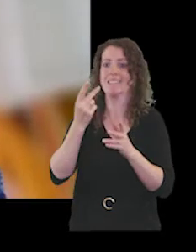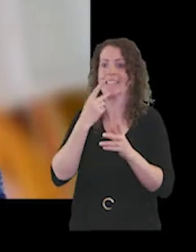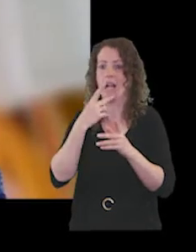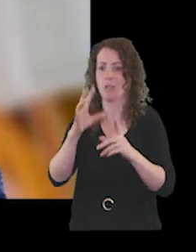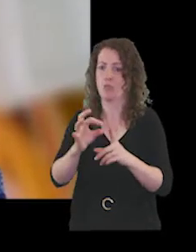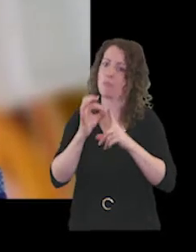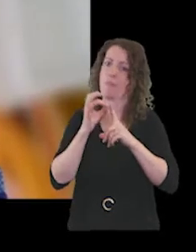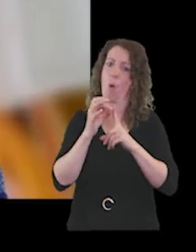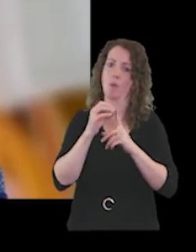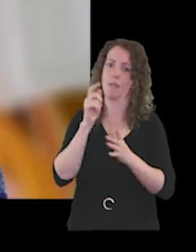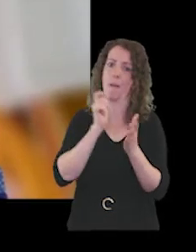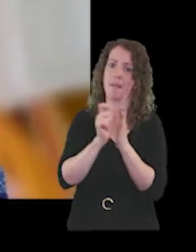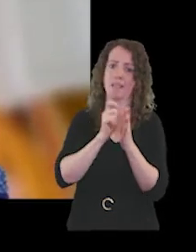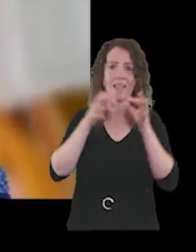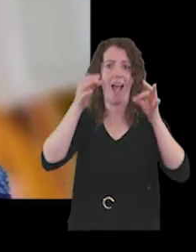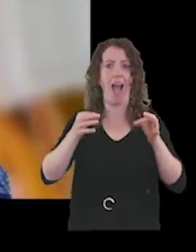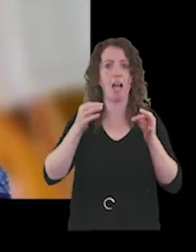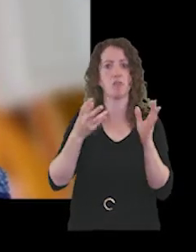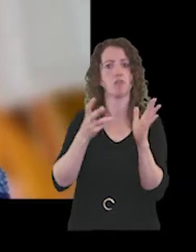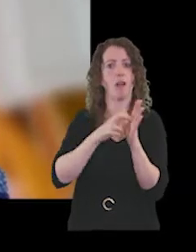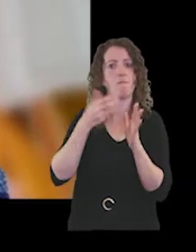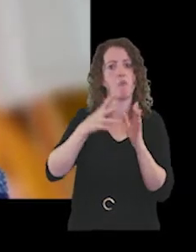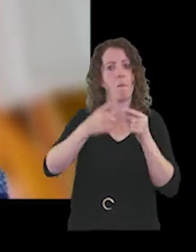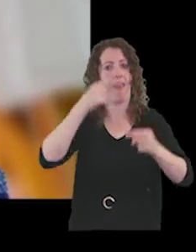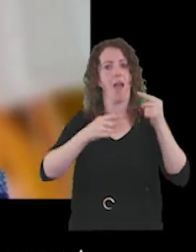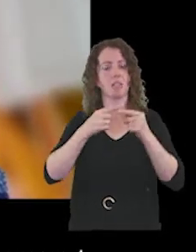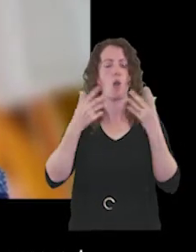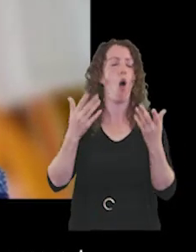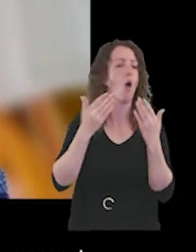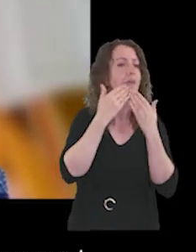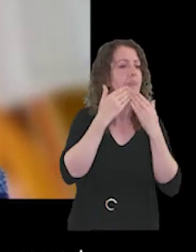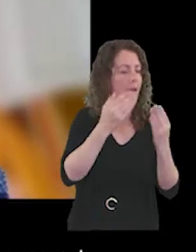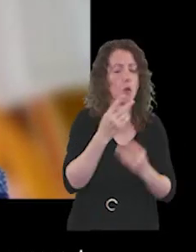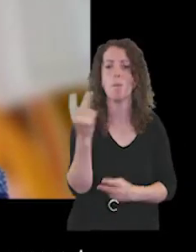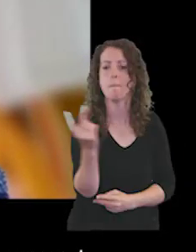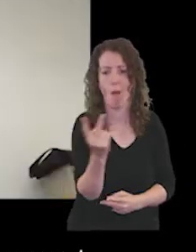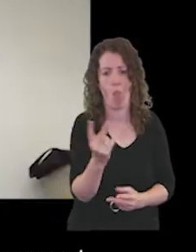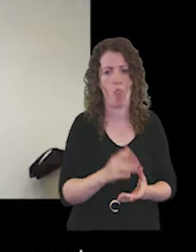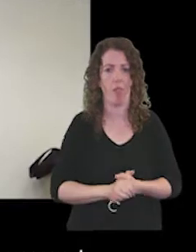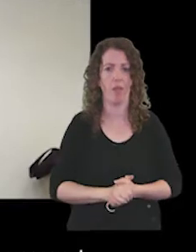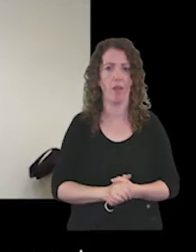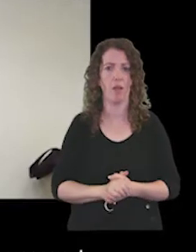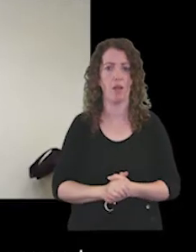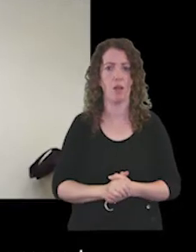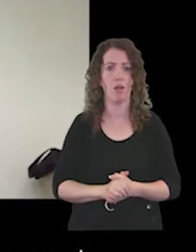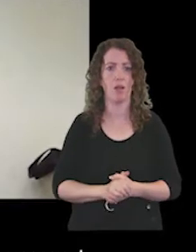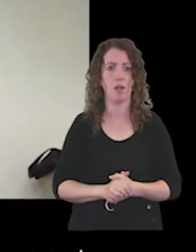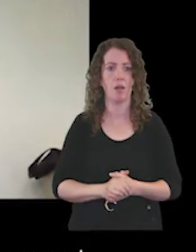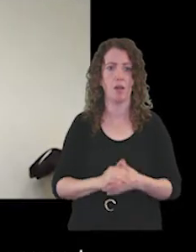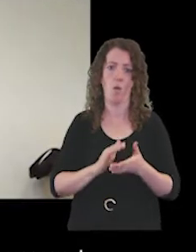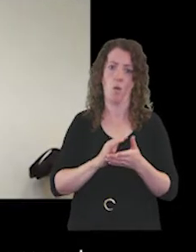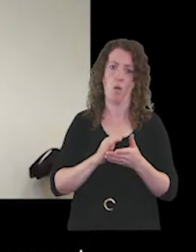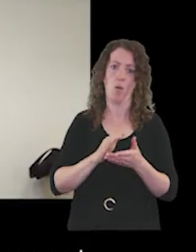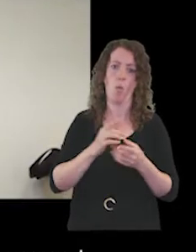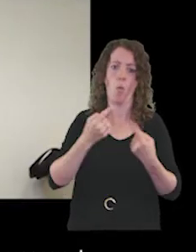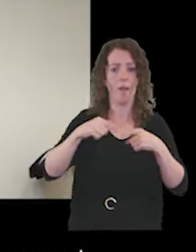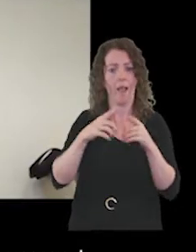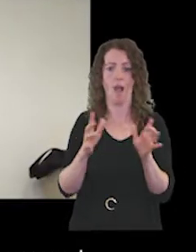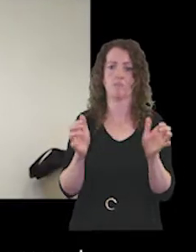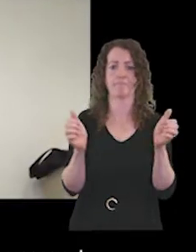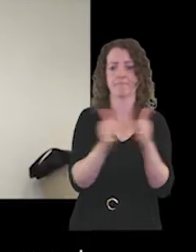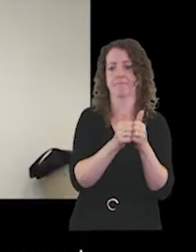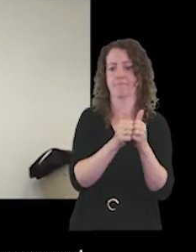record from last year. Thank you. Thank you both. In which case we will take an approval of